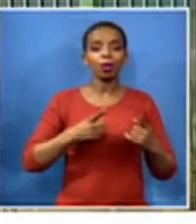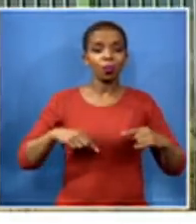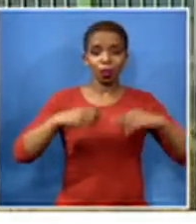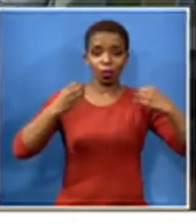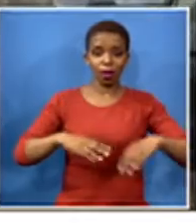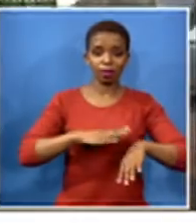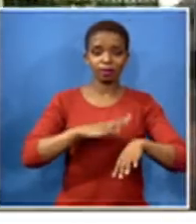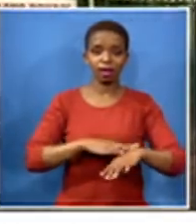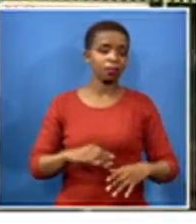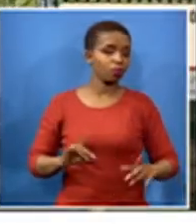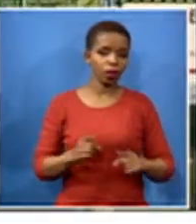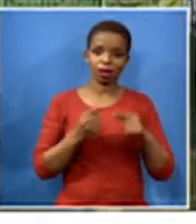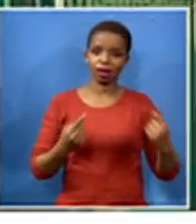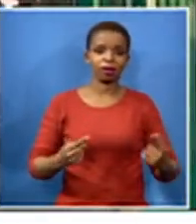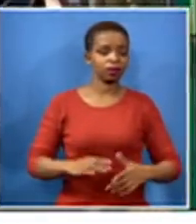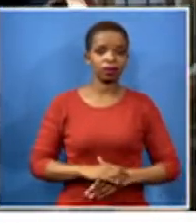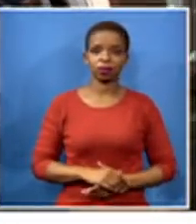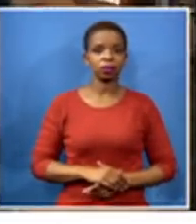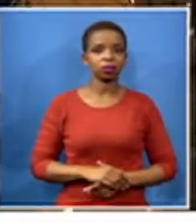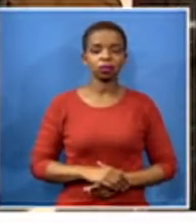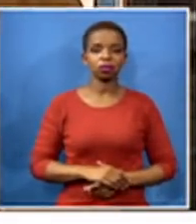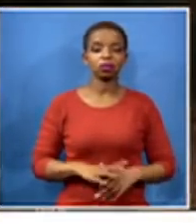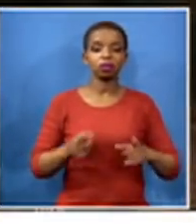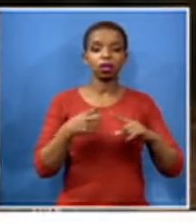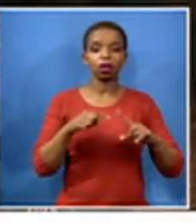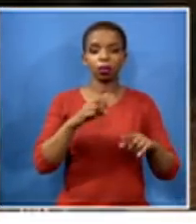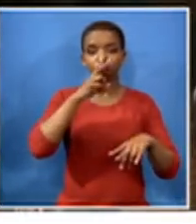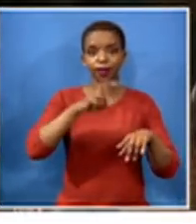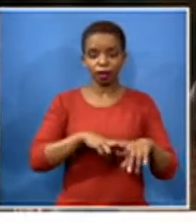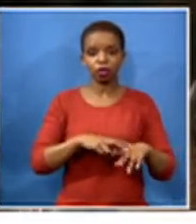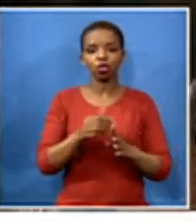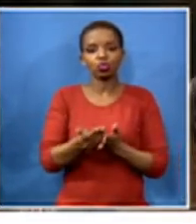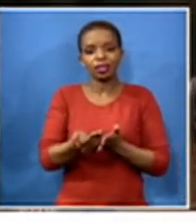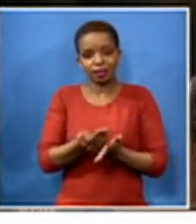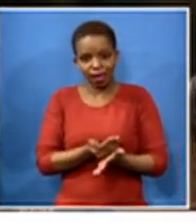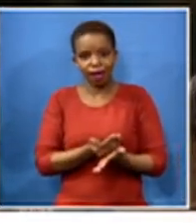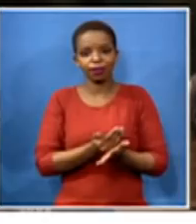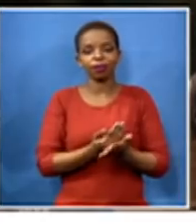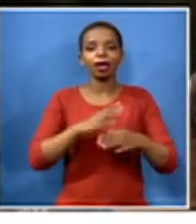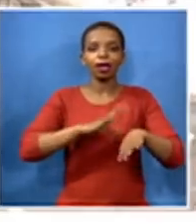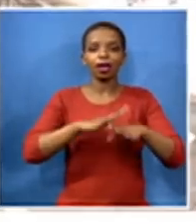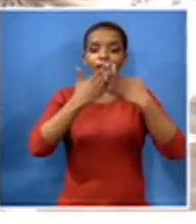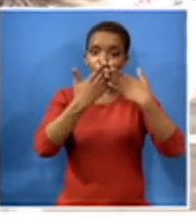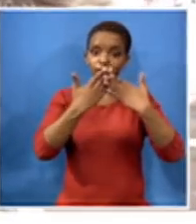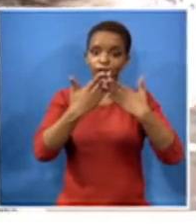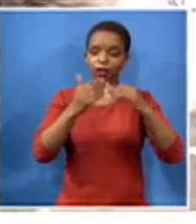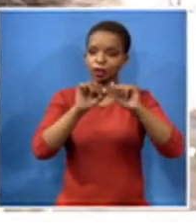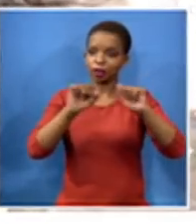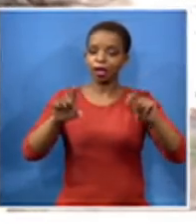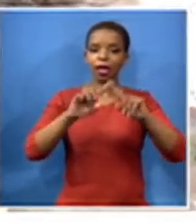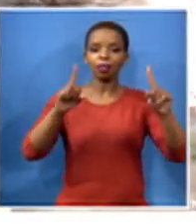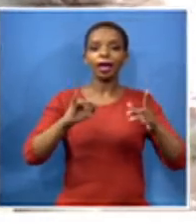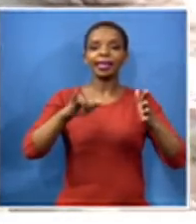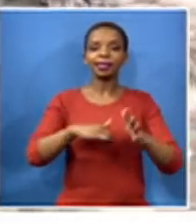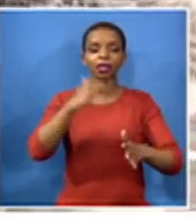we need to save the academic calendar but people must not take a business approach and others